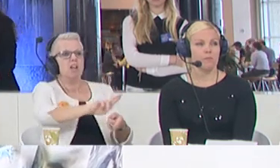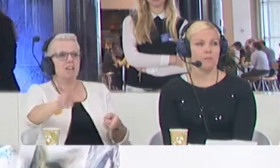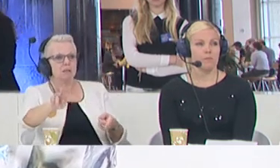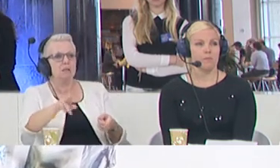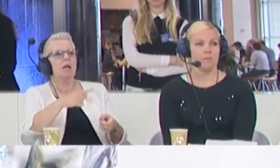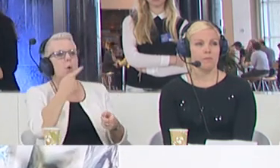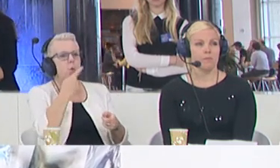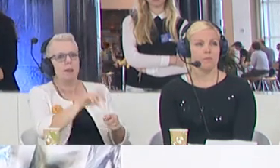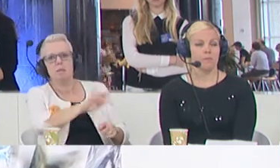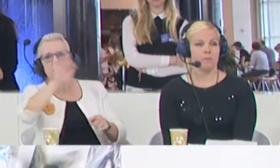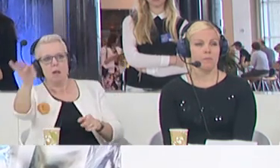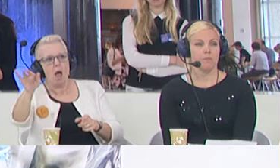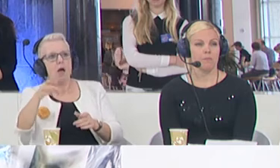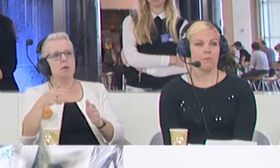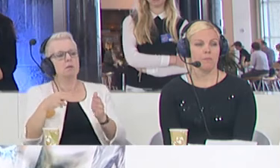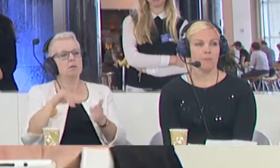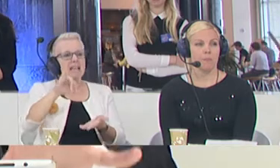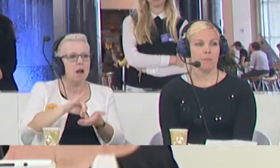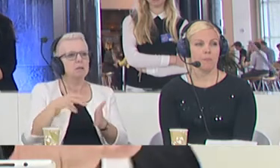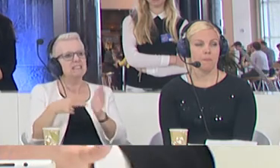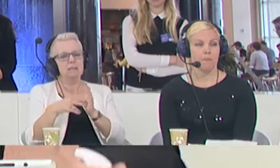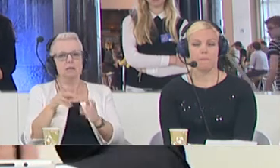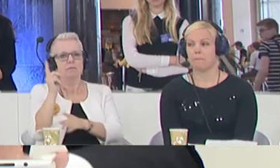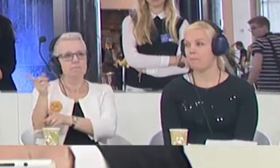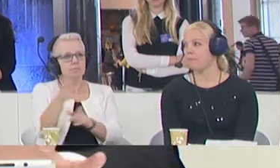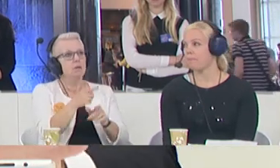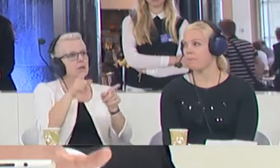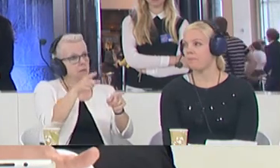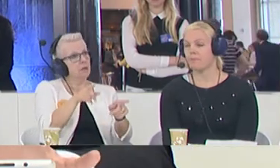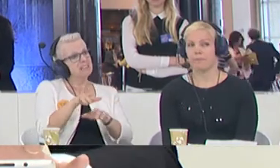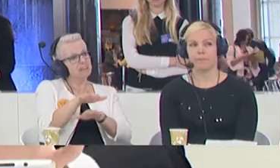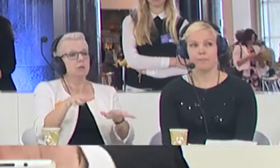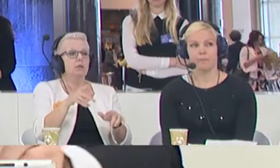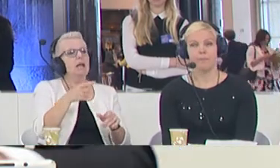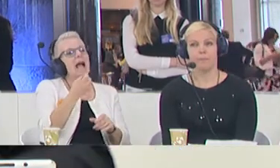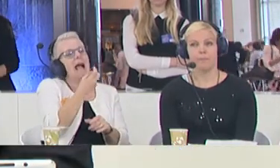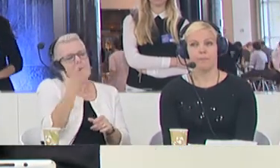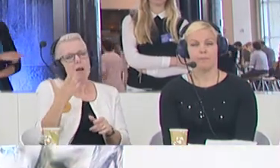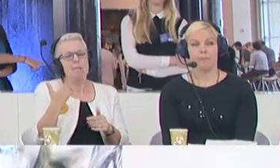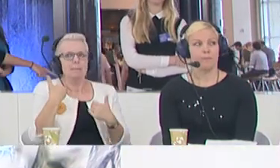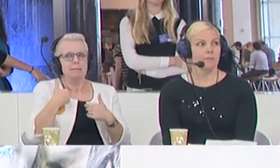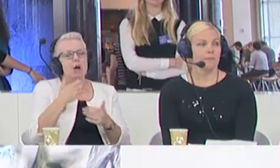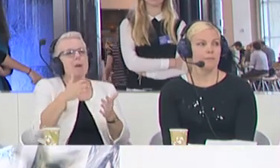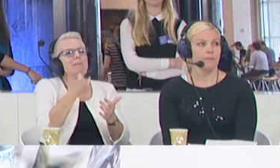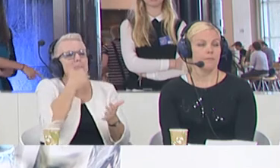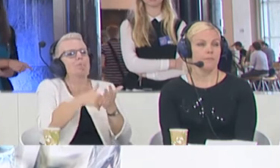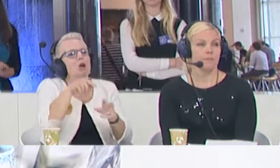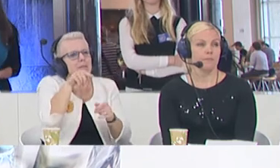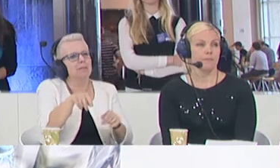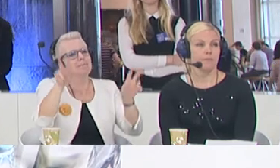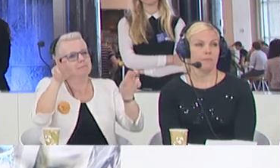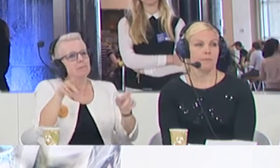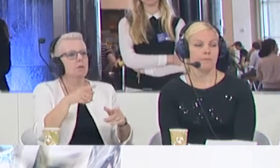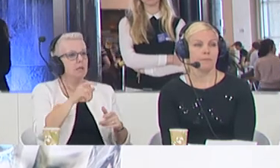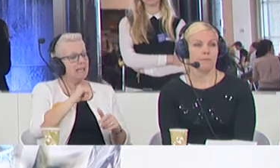decide to go to fight to Iraq and Syria. this scenario has been used by certain parts of the political... Certainly. This is... What's their objective? Are they trying to build a European